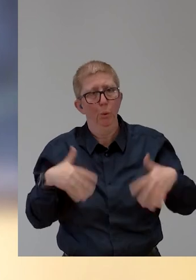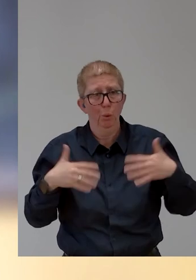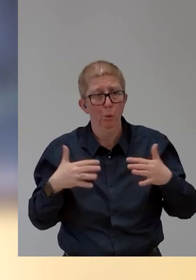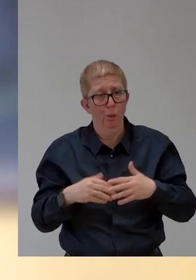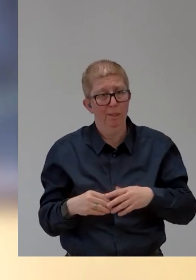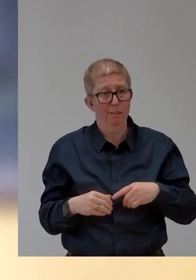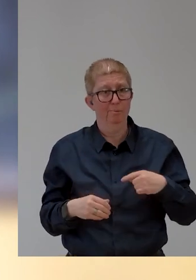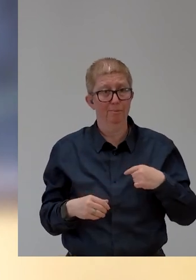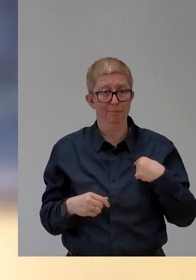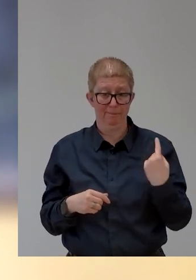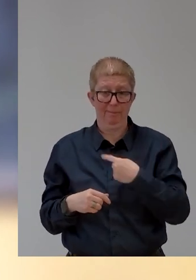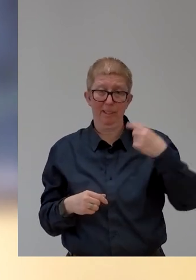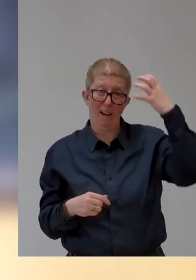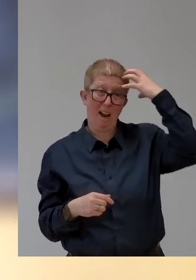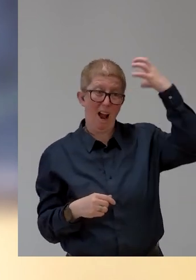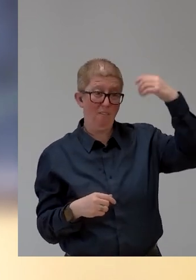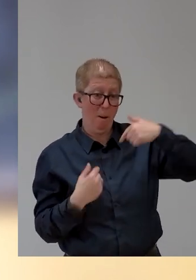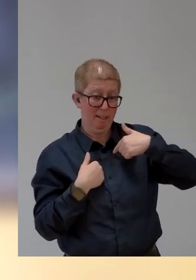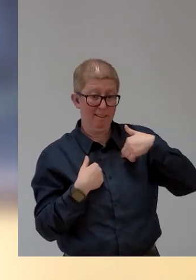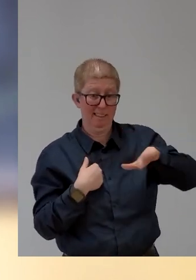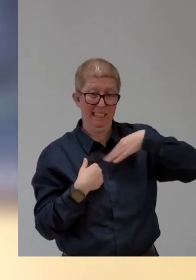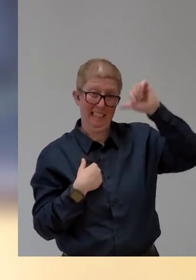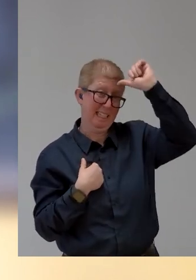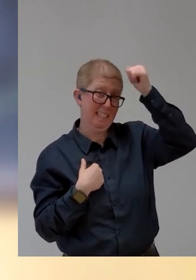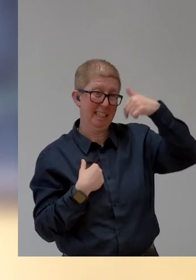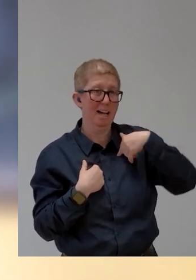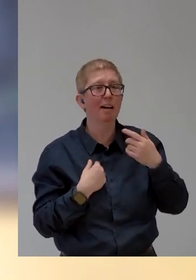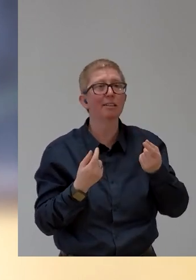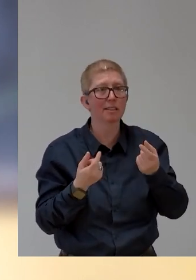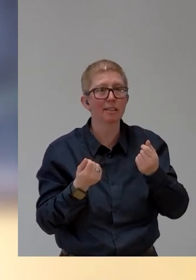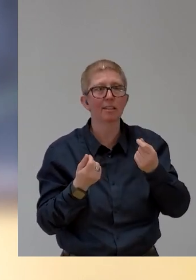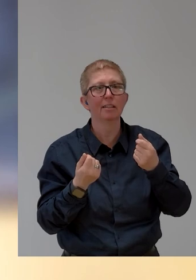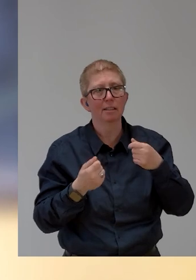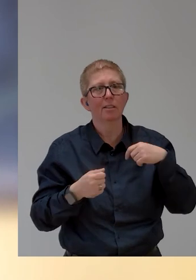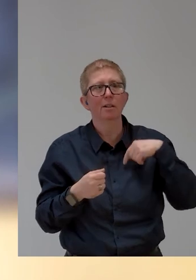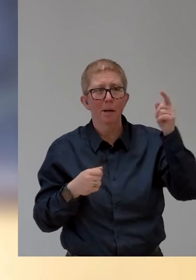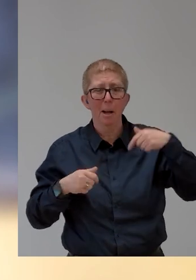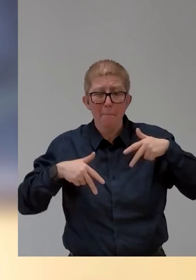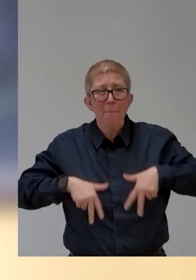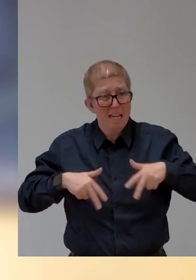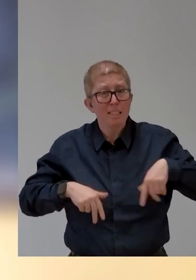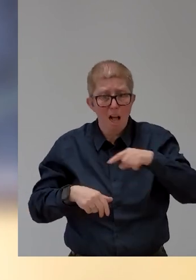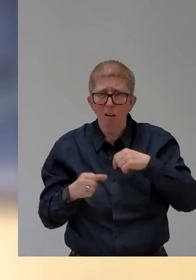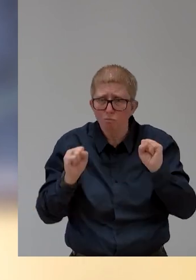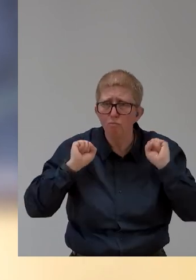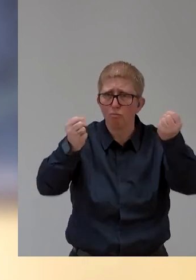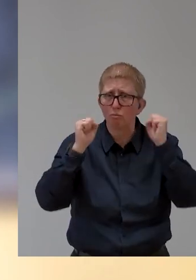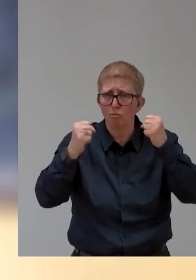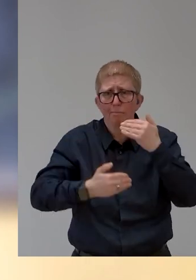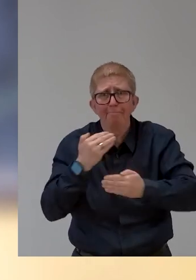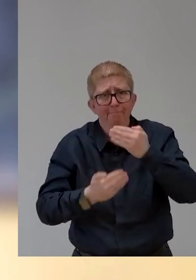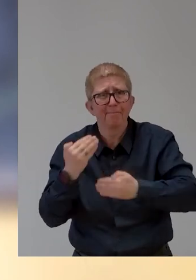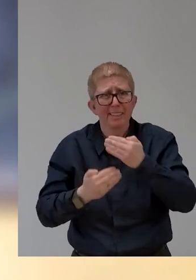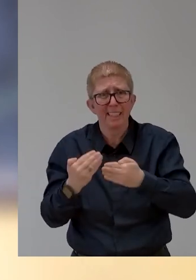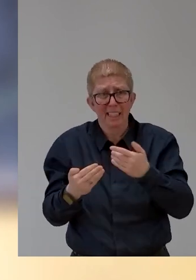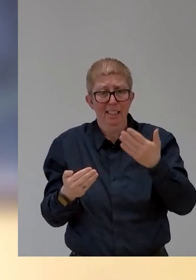as of now, we have a very, very proactive prime minister. And the government of India has now signed a